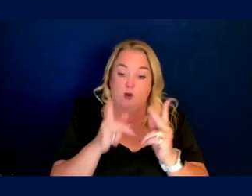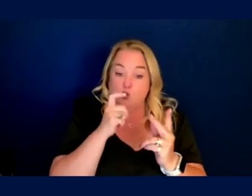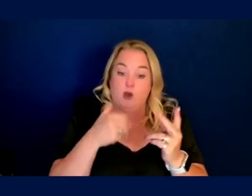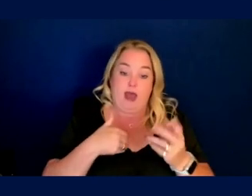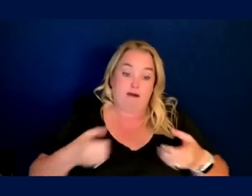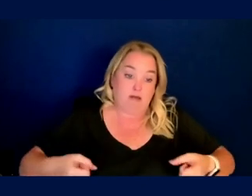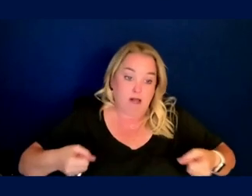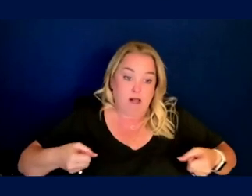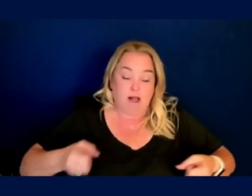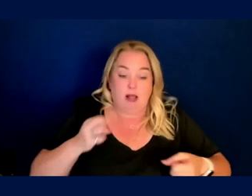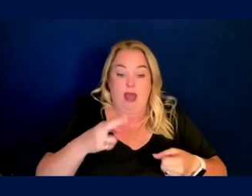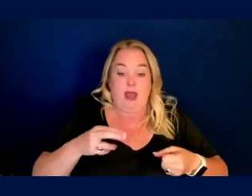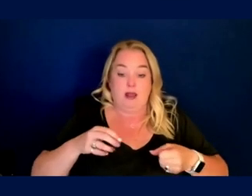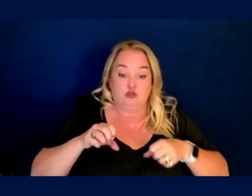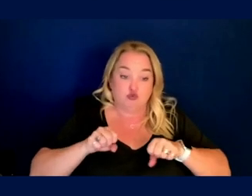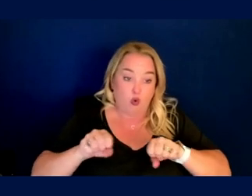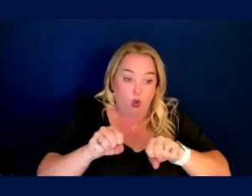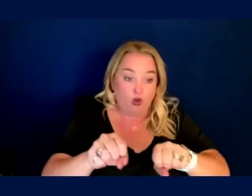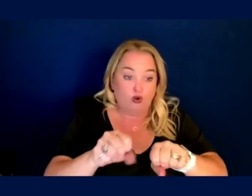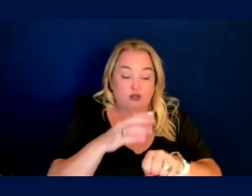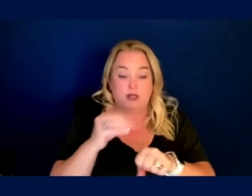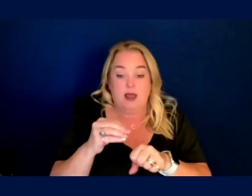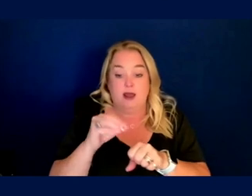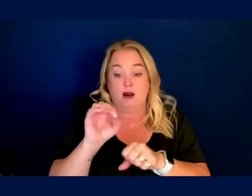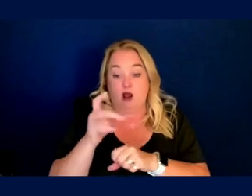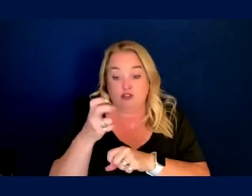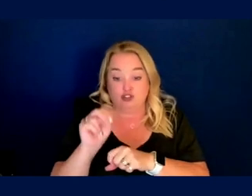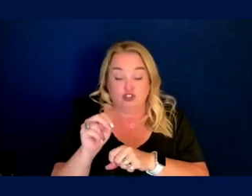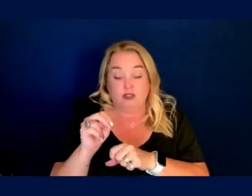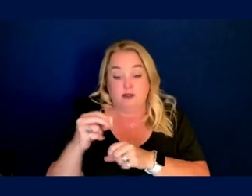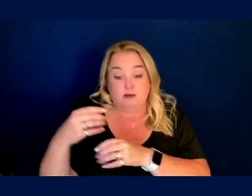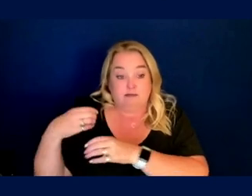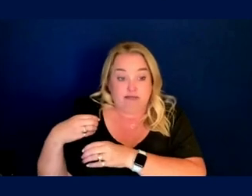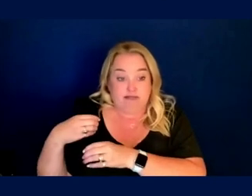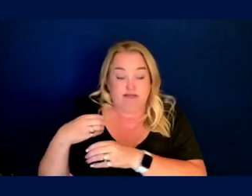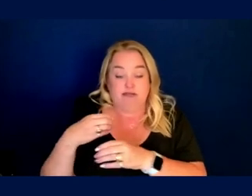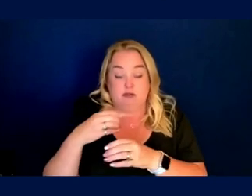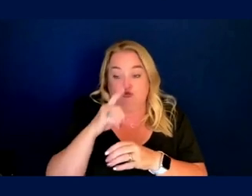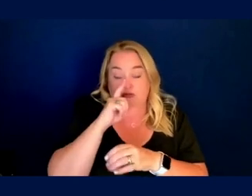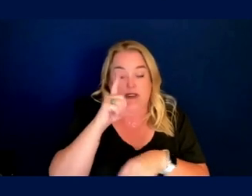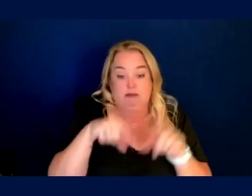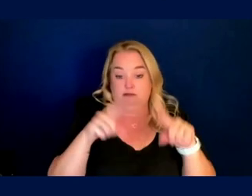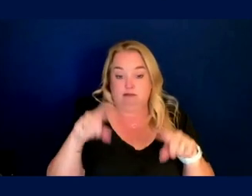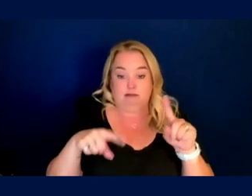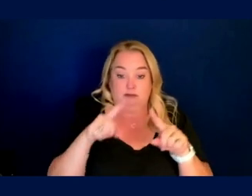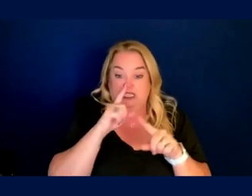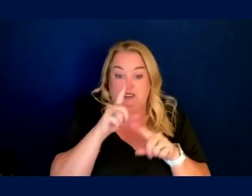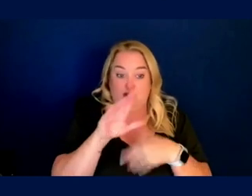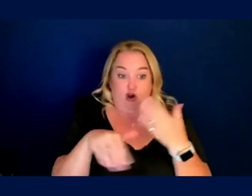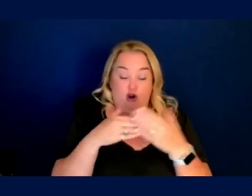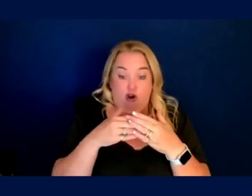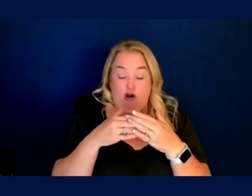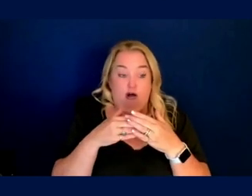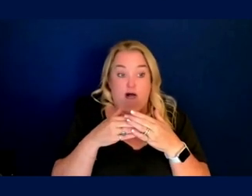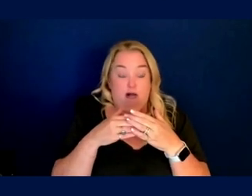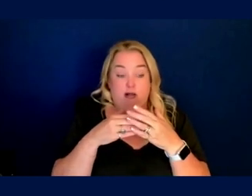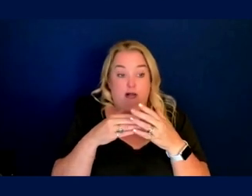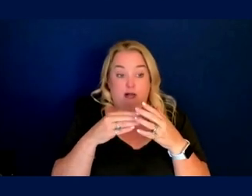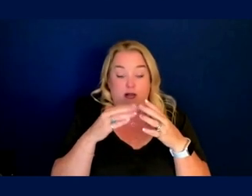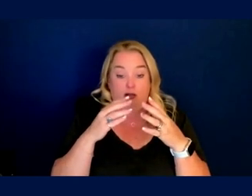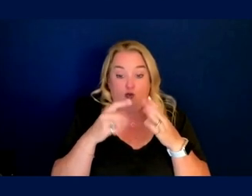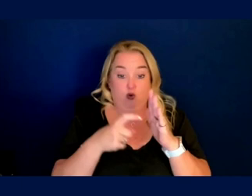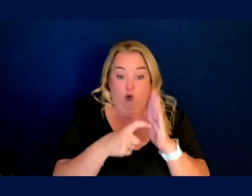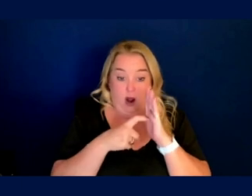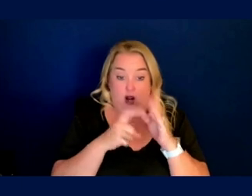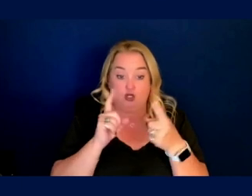double wide strollers to single wide strollers to oxygen tanks is in the same system and are required to